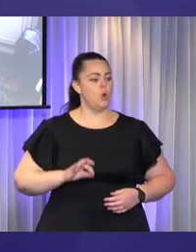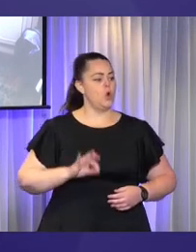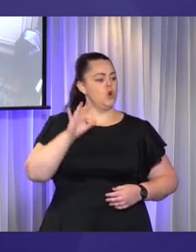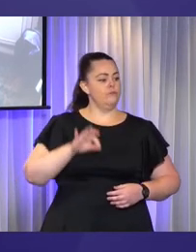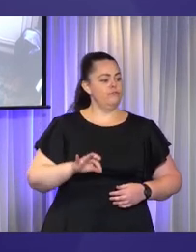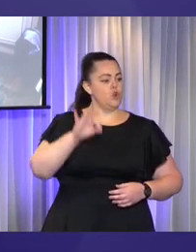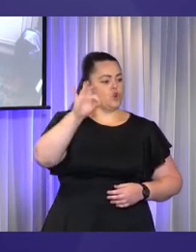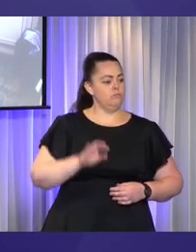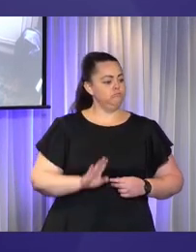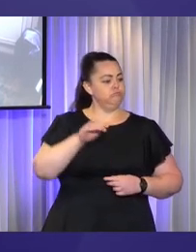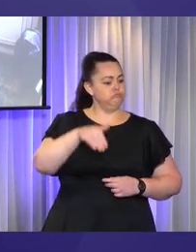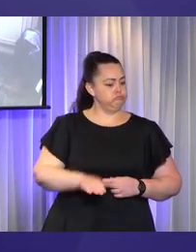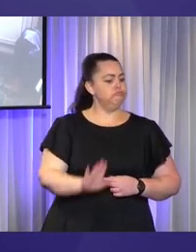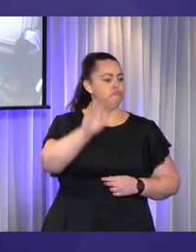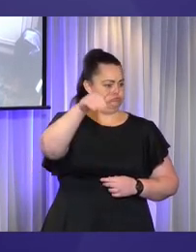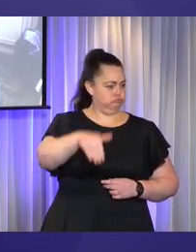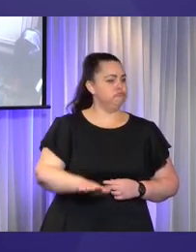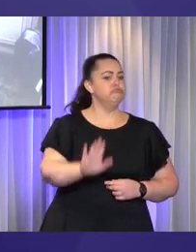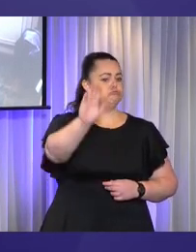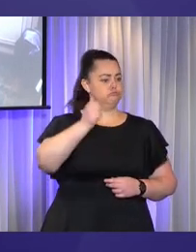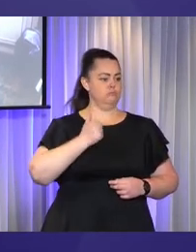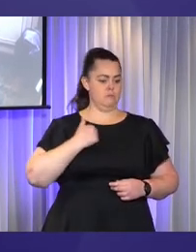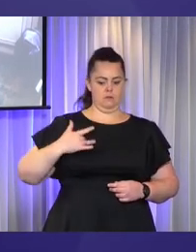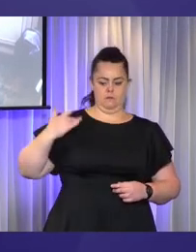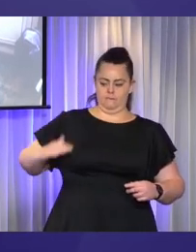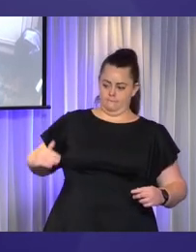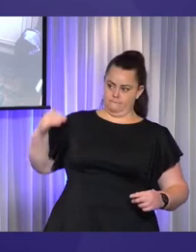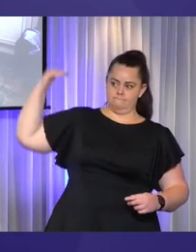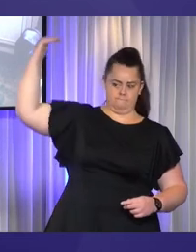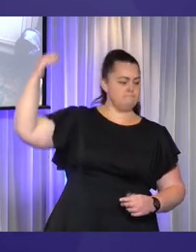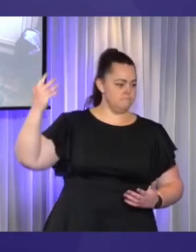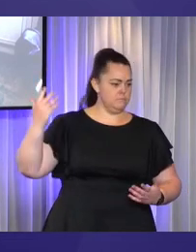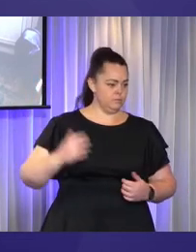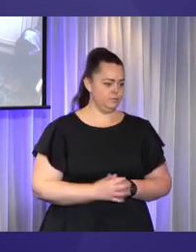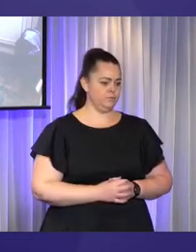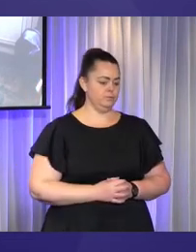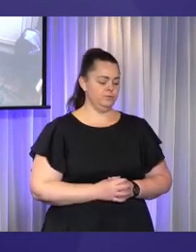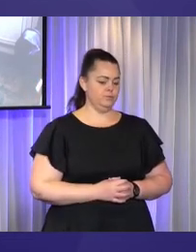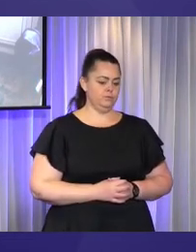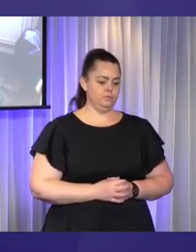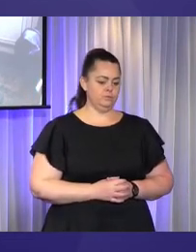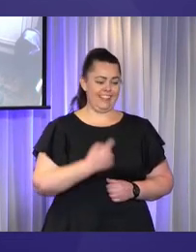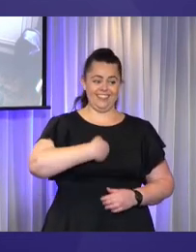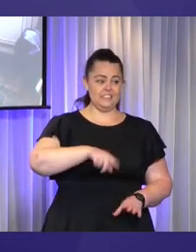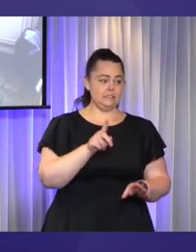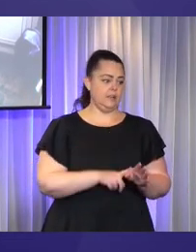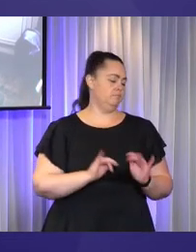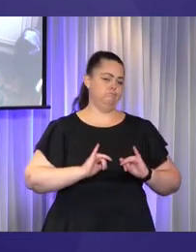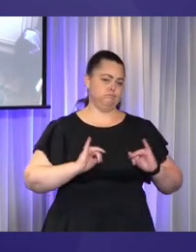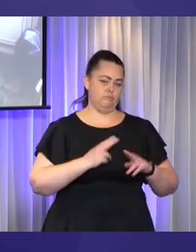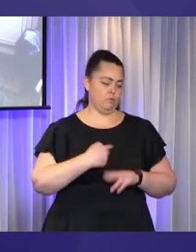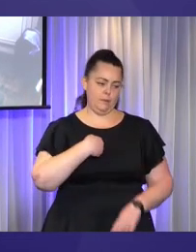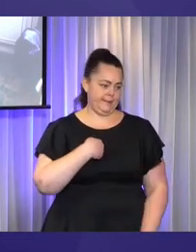much of my adult life. This year has been a particularly bad year for me,